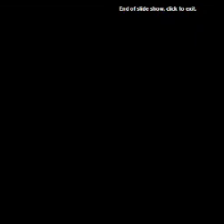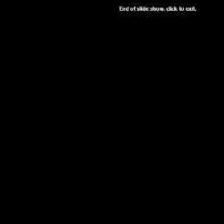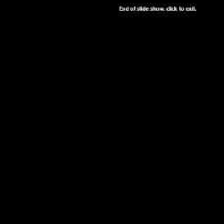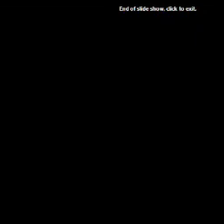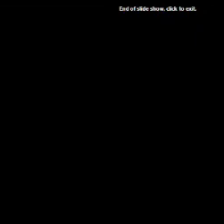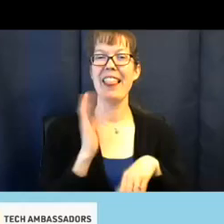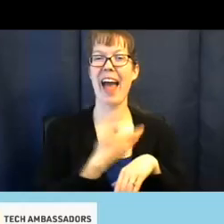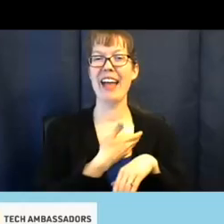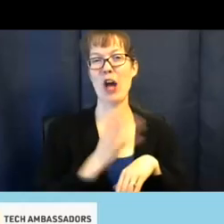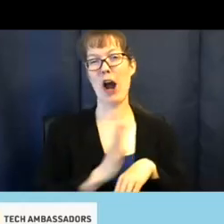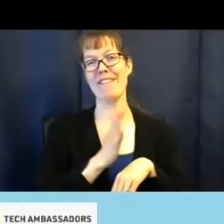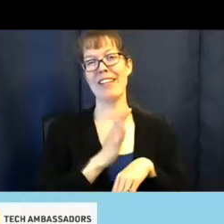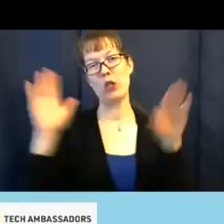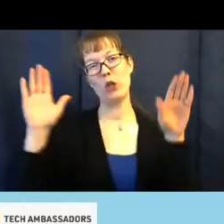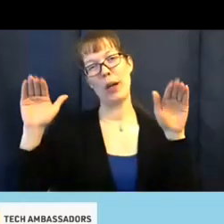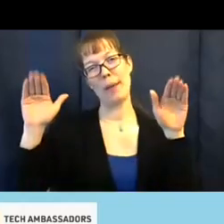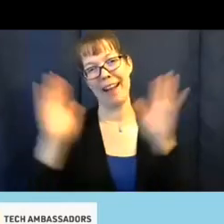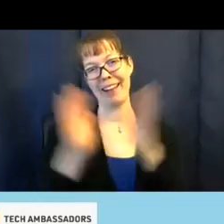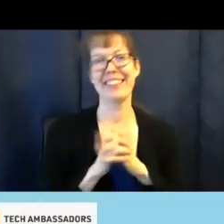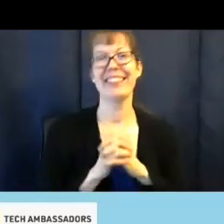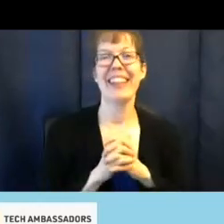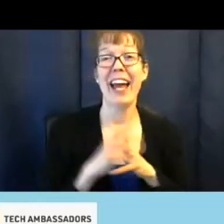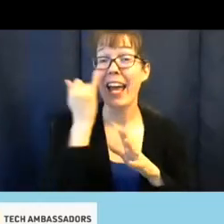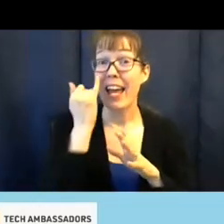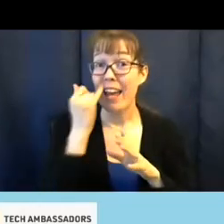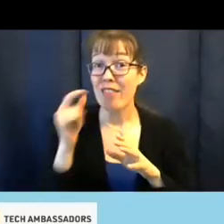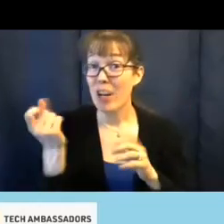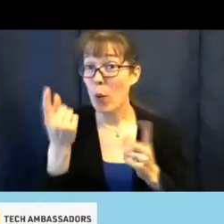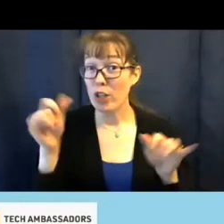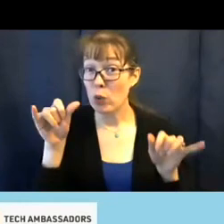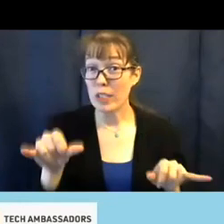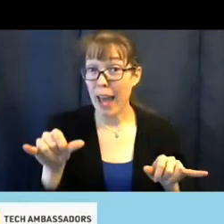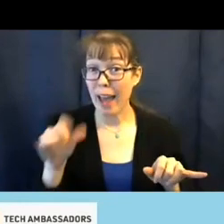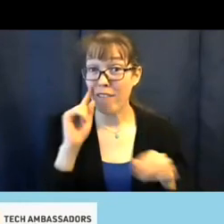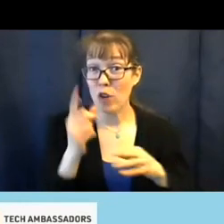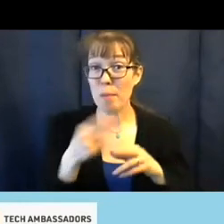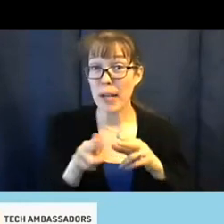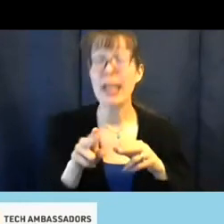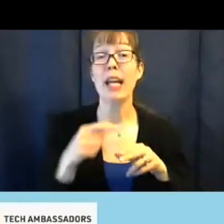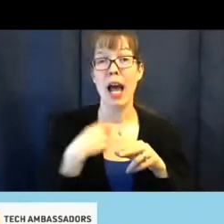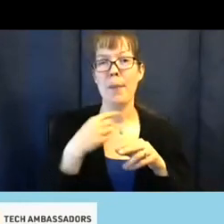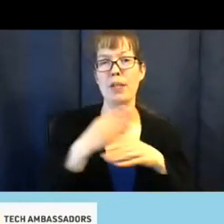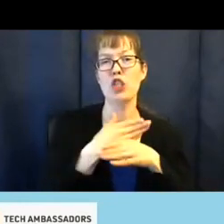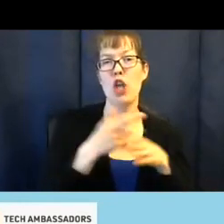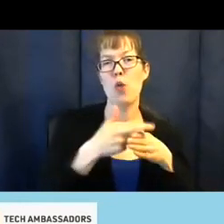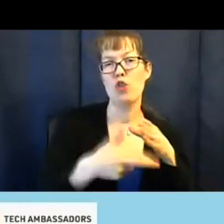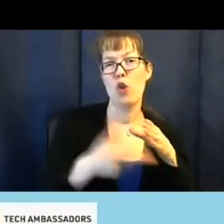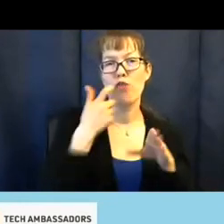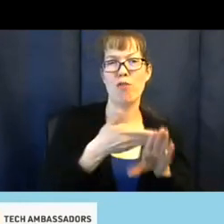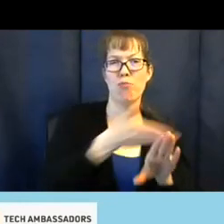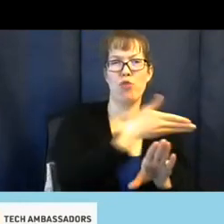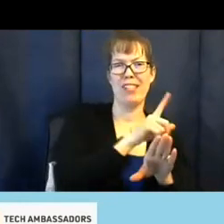That's our official goodbye. If anyone would like to stay around for a minute, I am going to share some poll results from the polls that we took